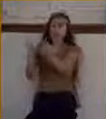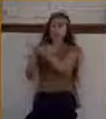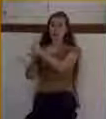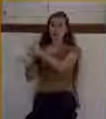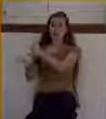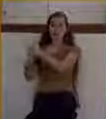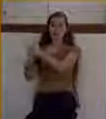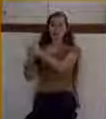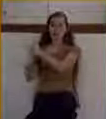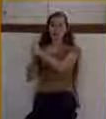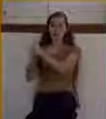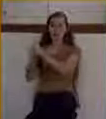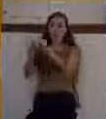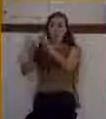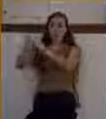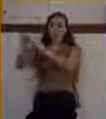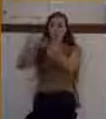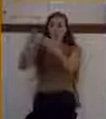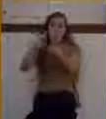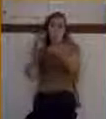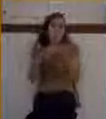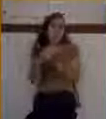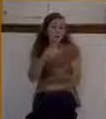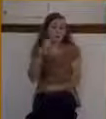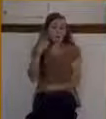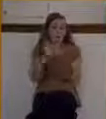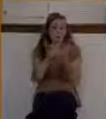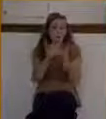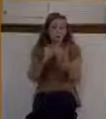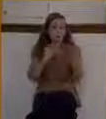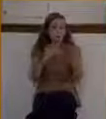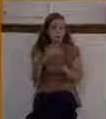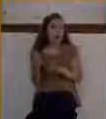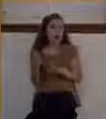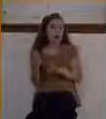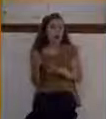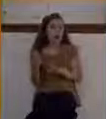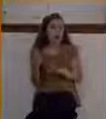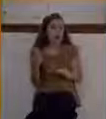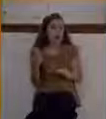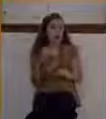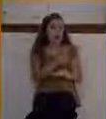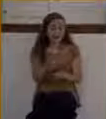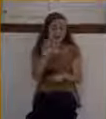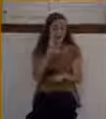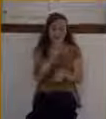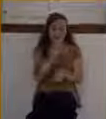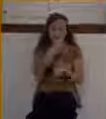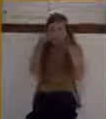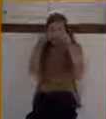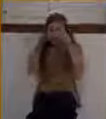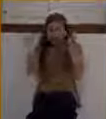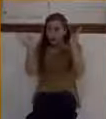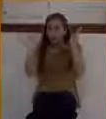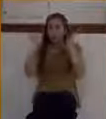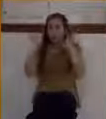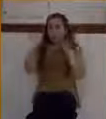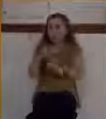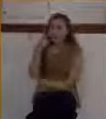Perhaps saw Jesus die for the sins of mankind. He had his eyes opened to see the greatest